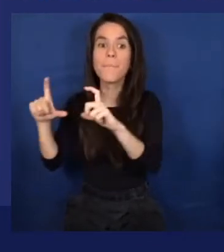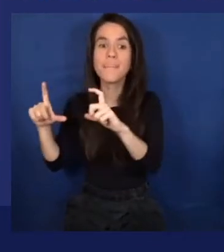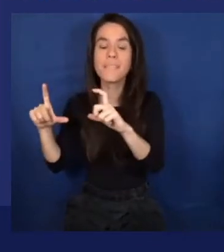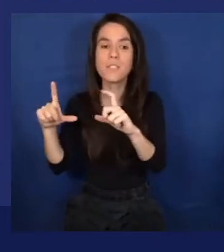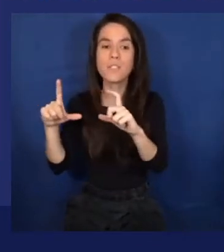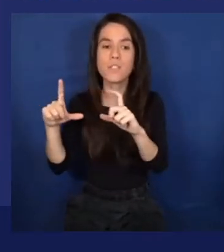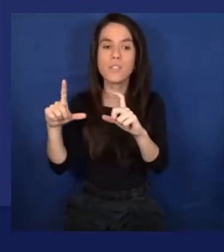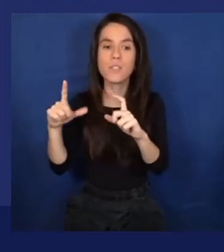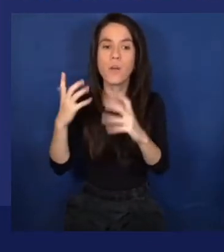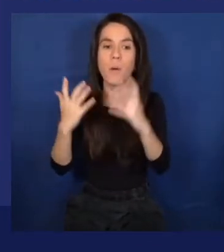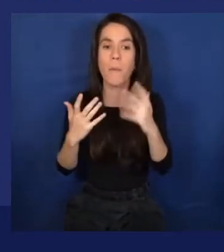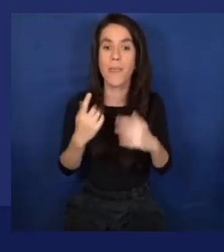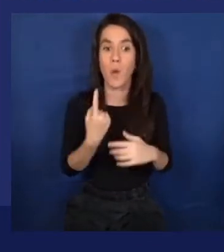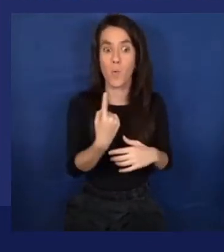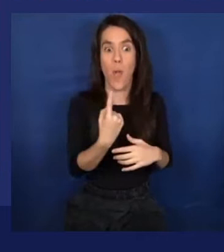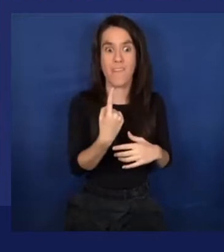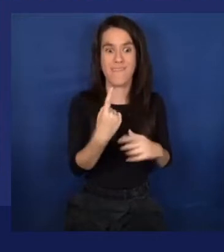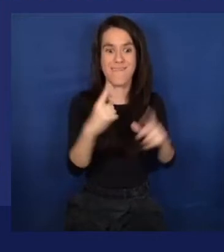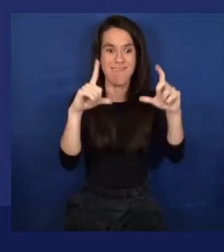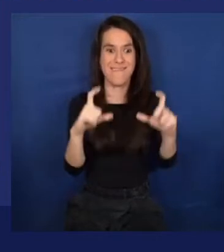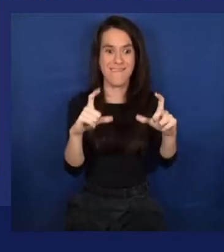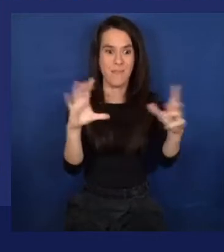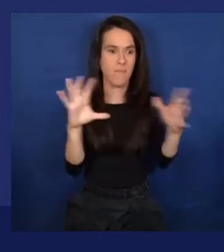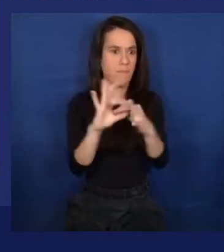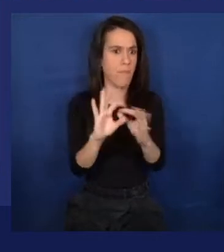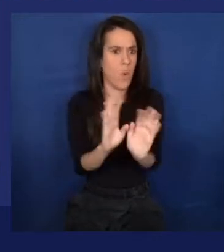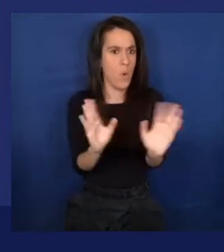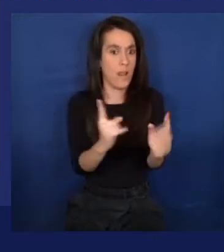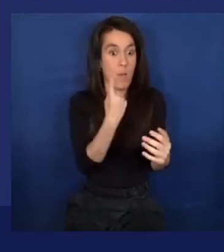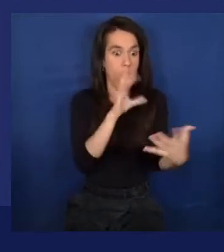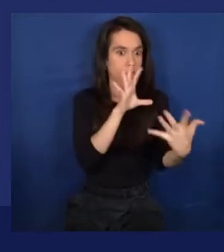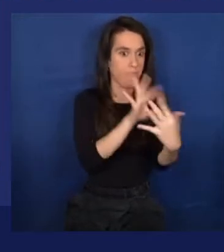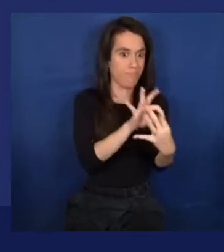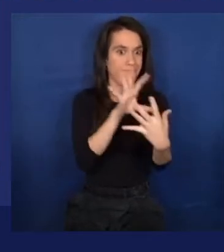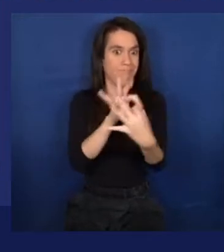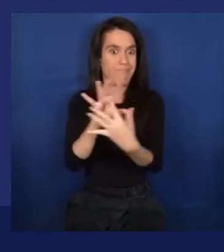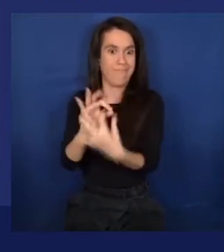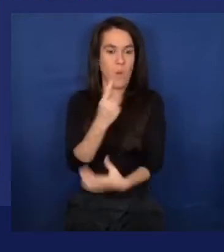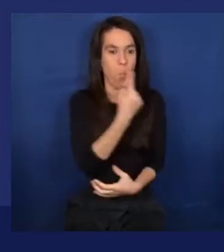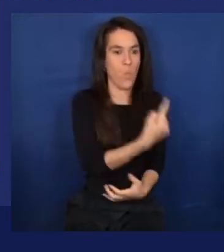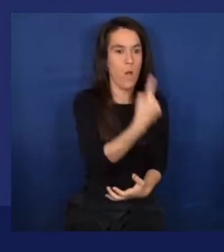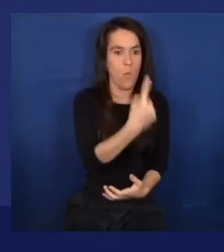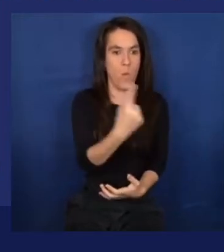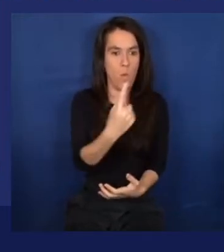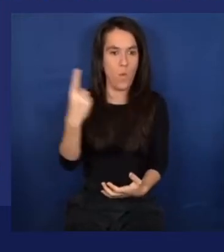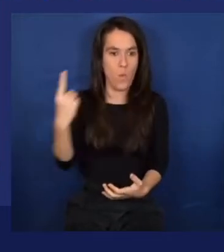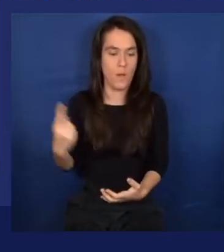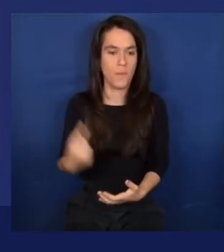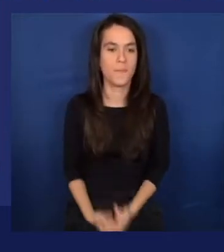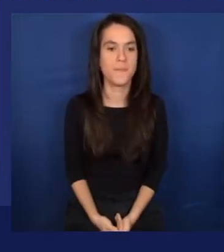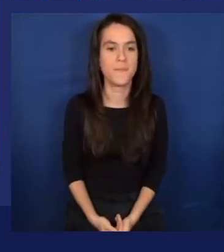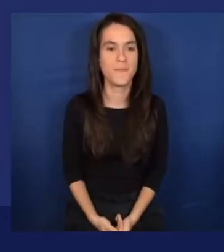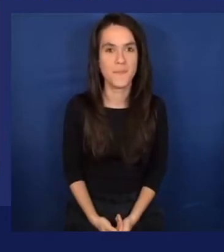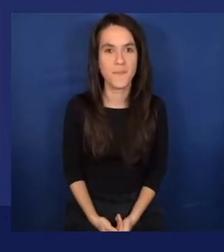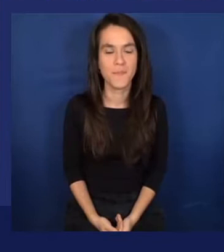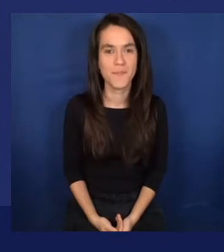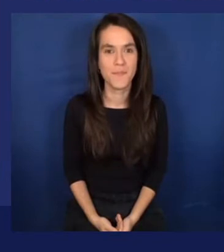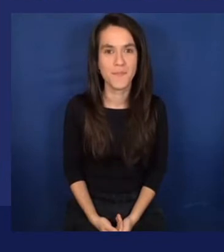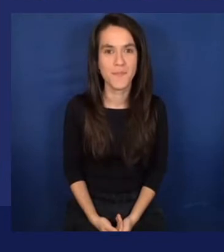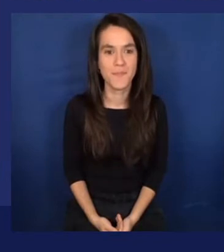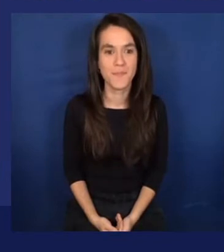per picture. I will show you that later on. And in this case, it retails pretty good and we do something